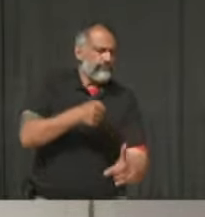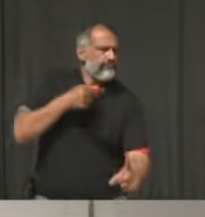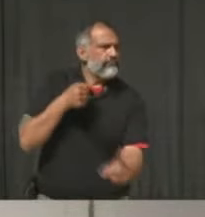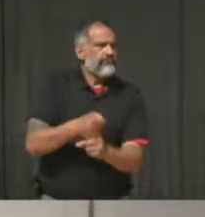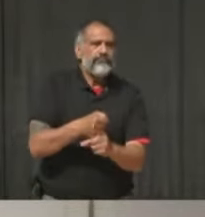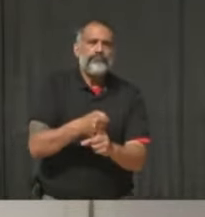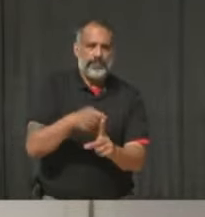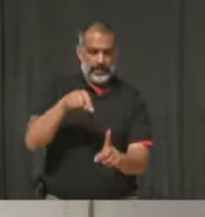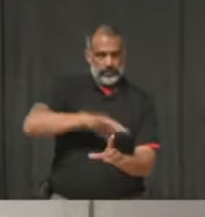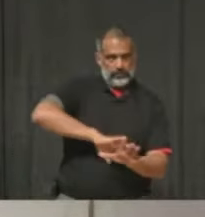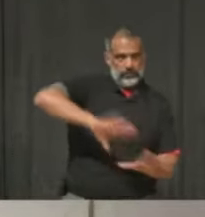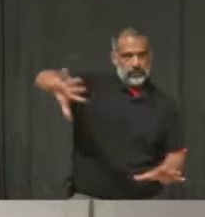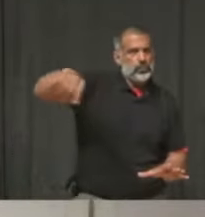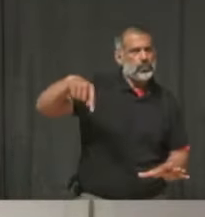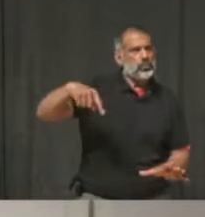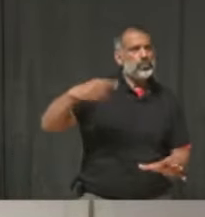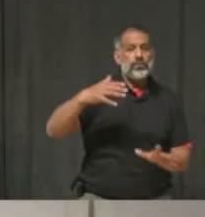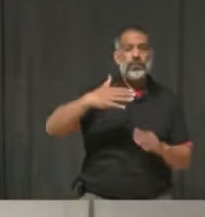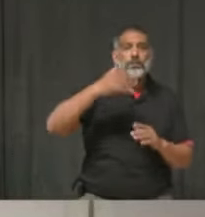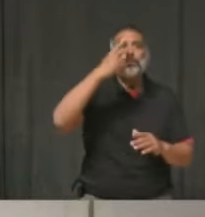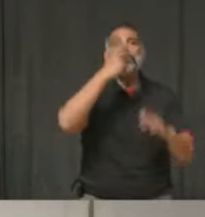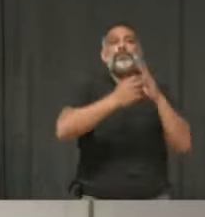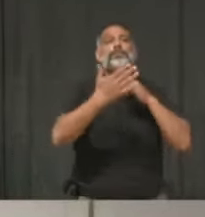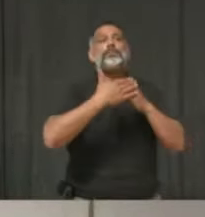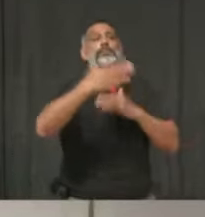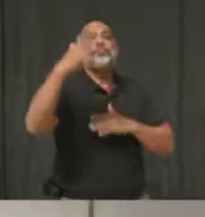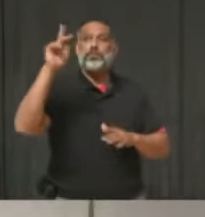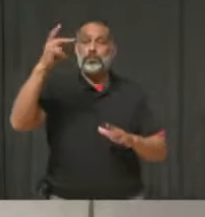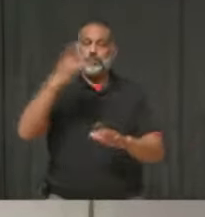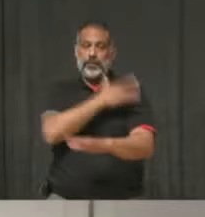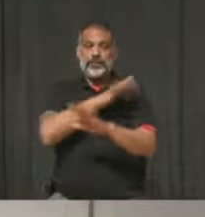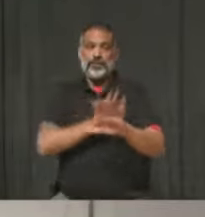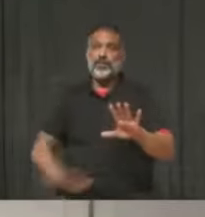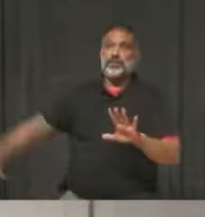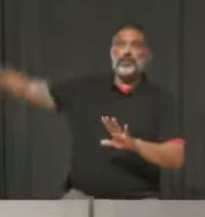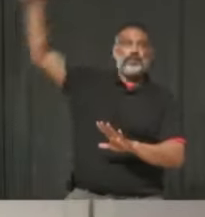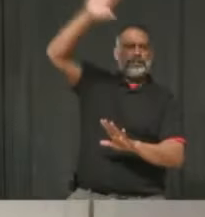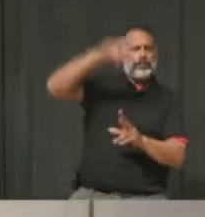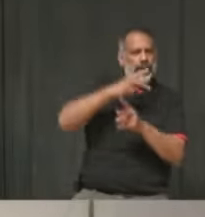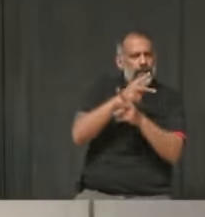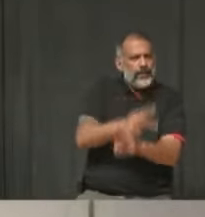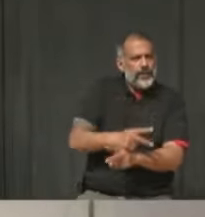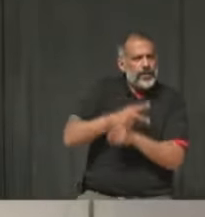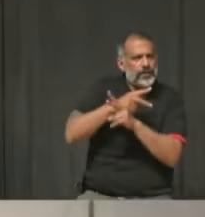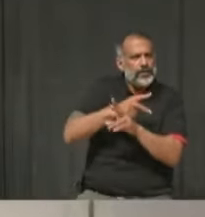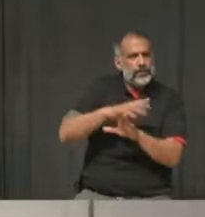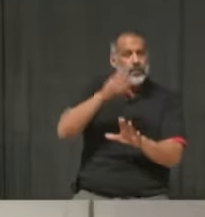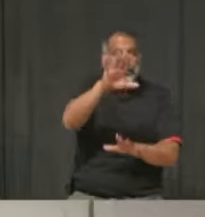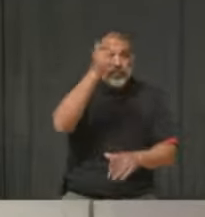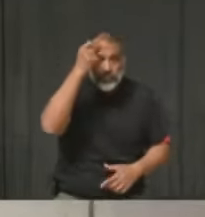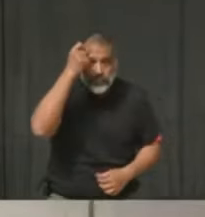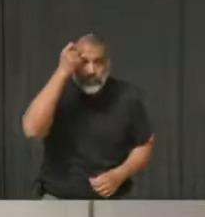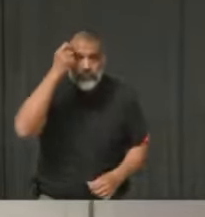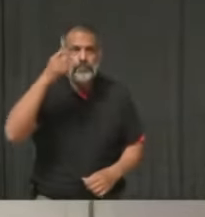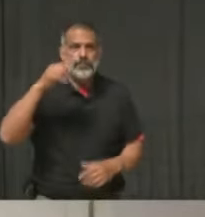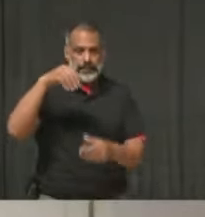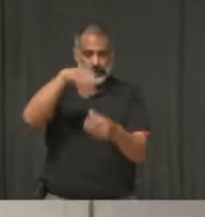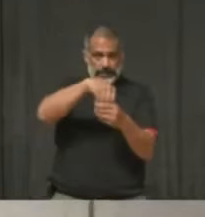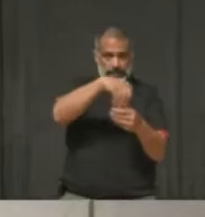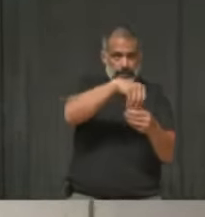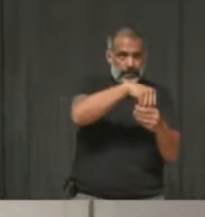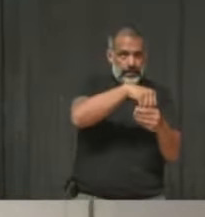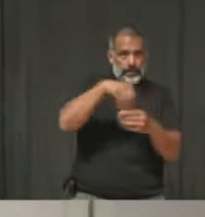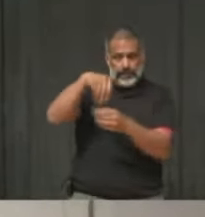extremely careful in the entire province this holds, especially for Peel. Don't forget also when you're indoors, always wear your